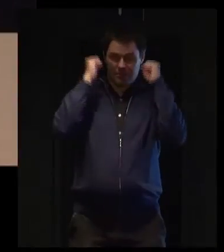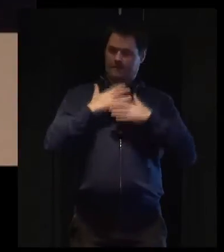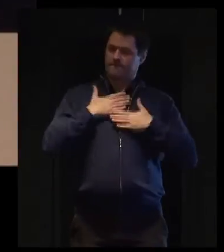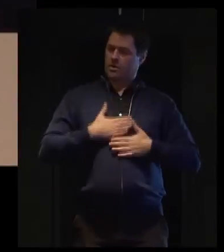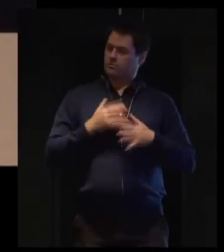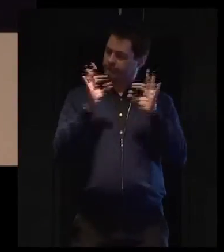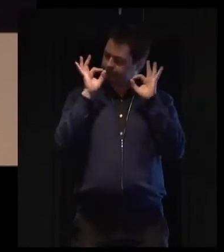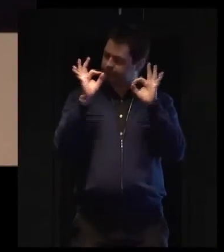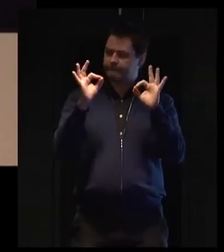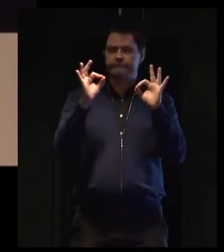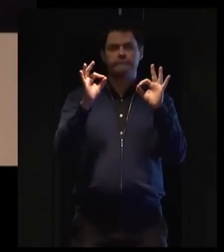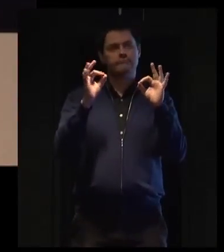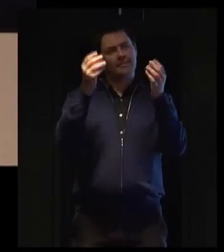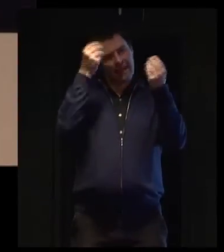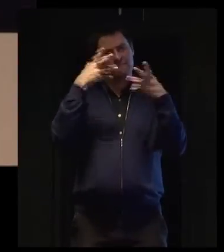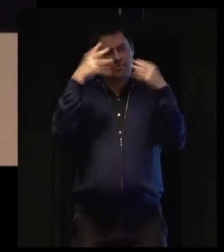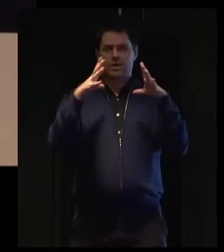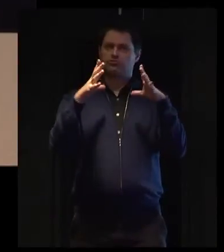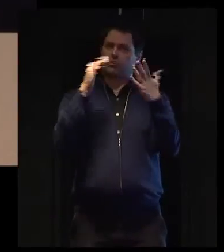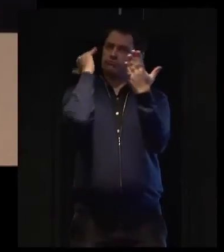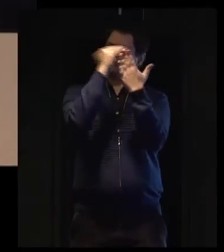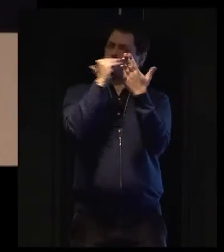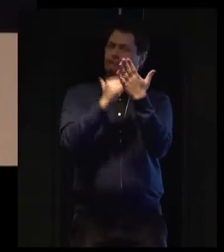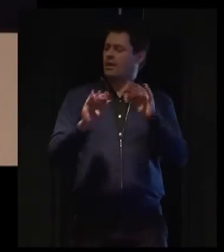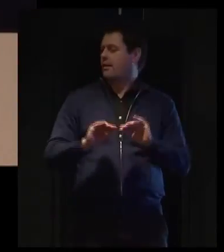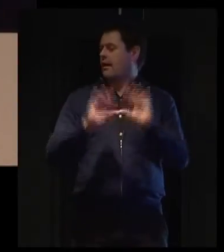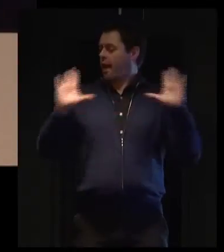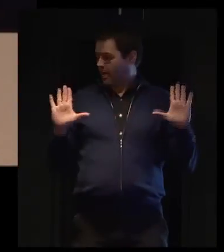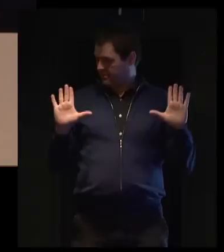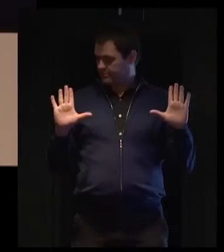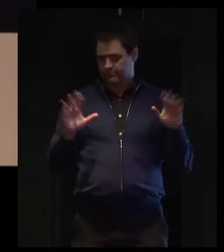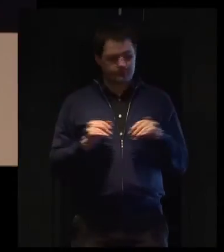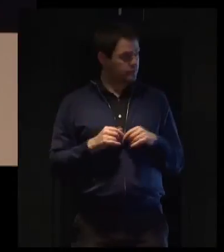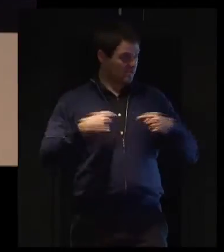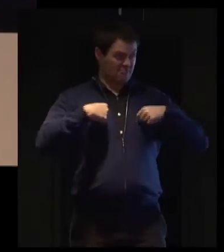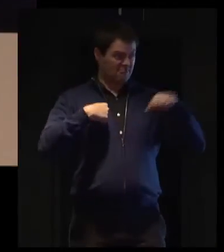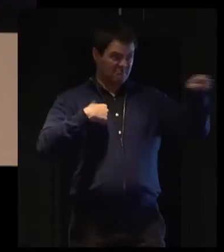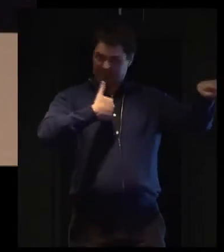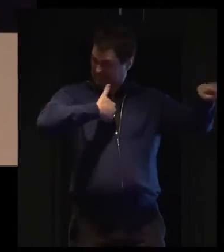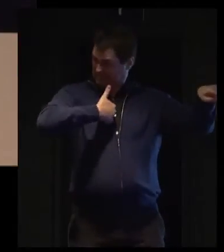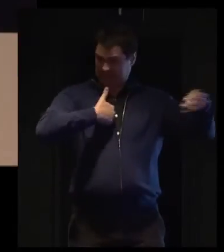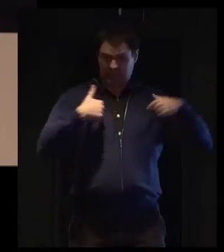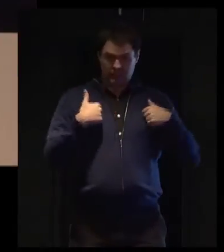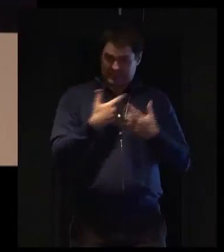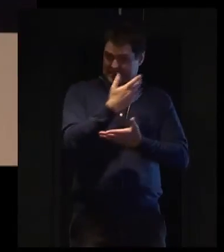and as a disabled person myself, I need to know the good and the bad.